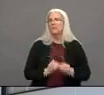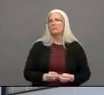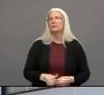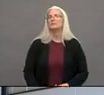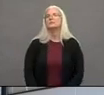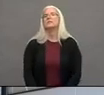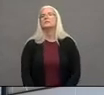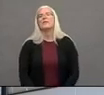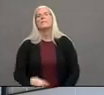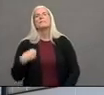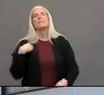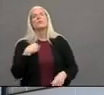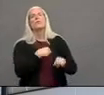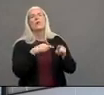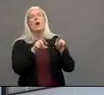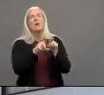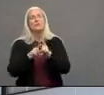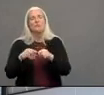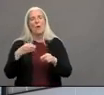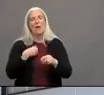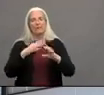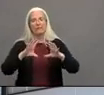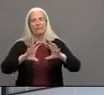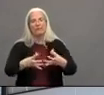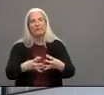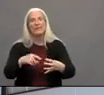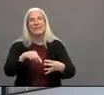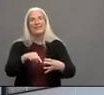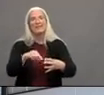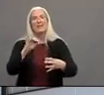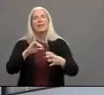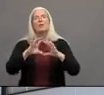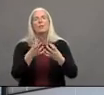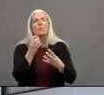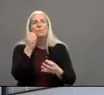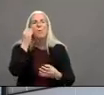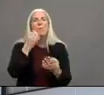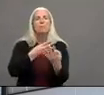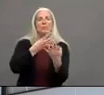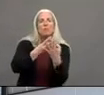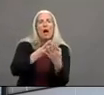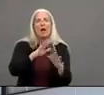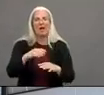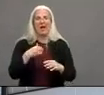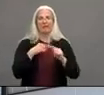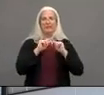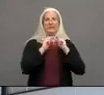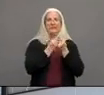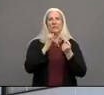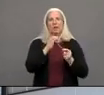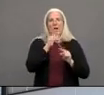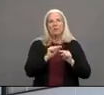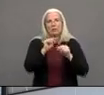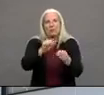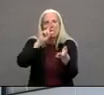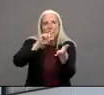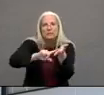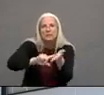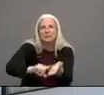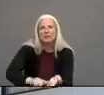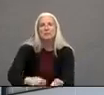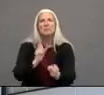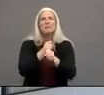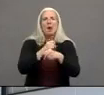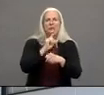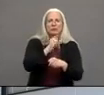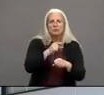and congregate settings are any setting where people have trouble socially distancing so long-term care facilities jails